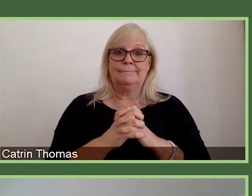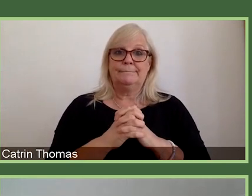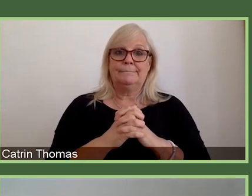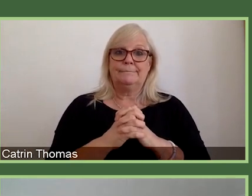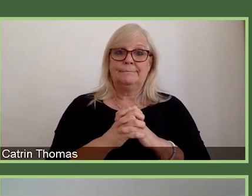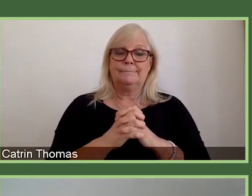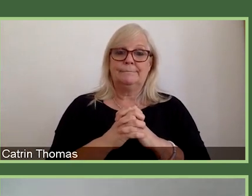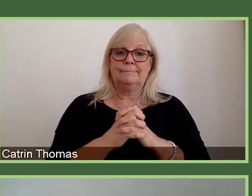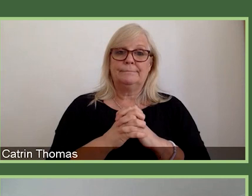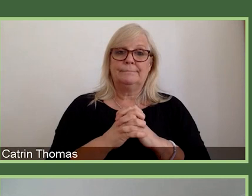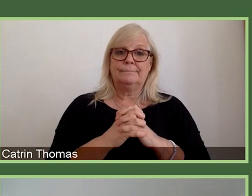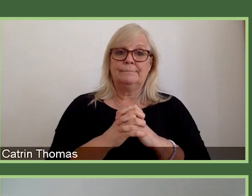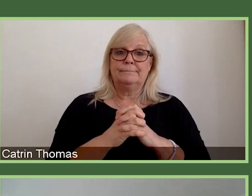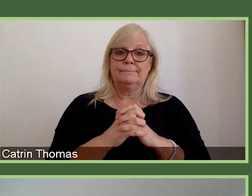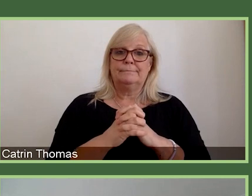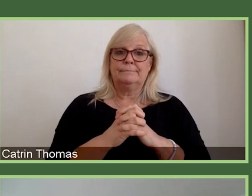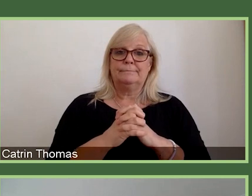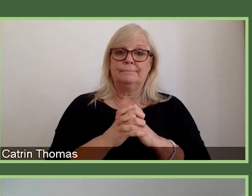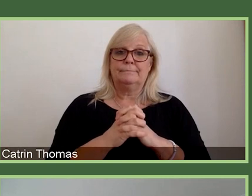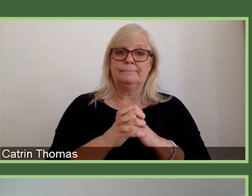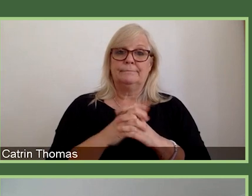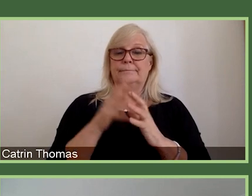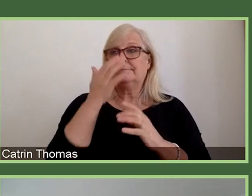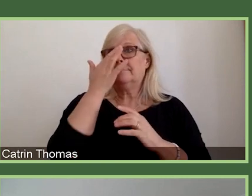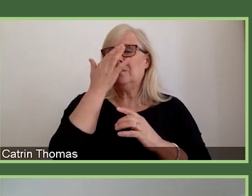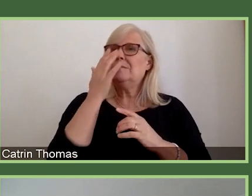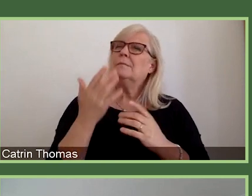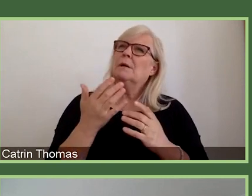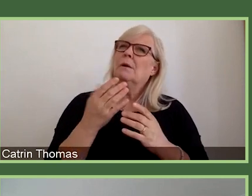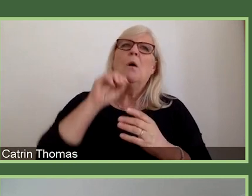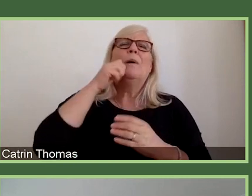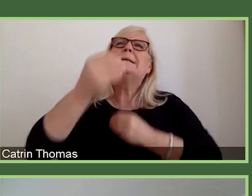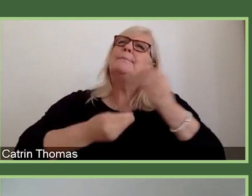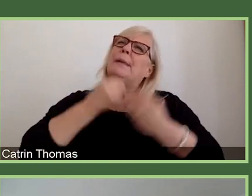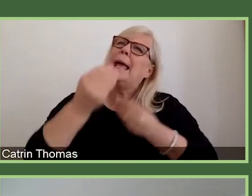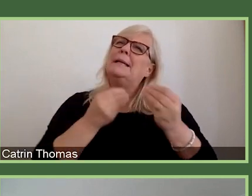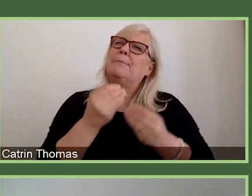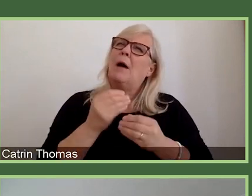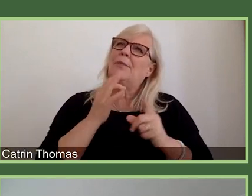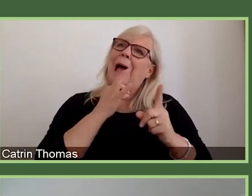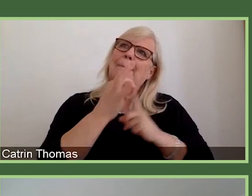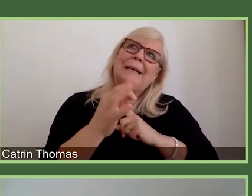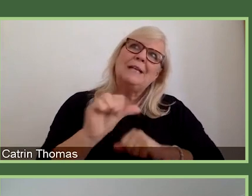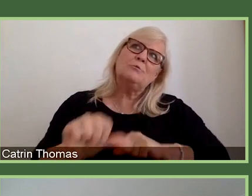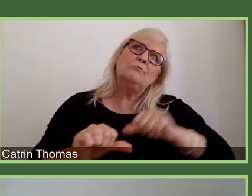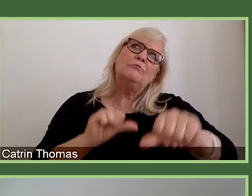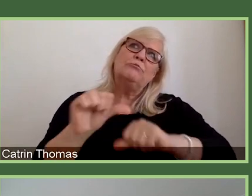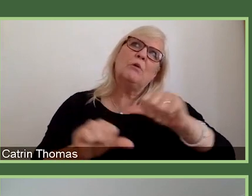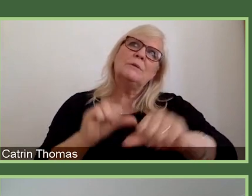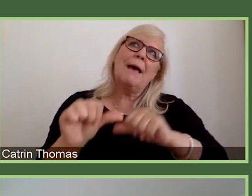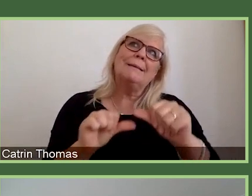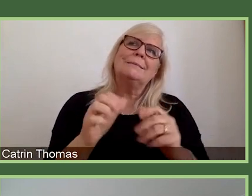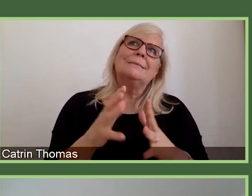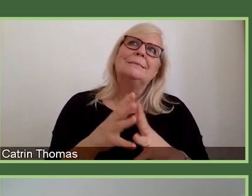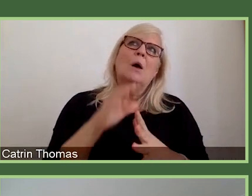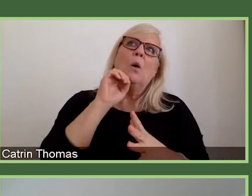Just a little bit about the application process. And I know that many of you will be very keen to know the details of this. And we'll be releasing more